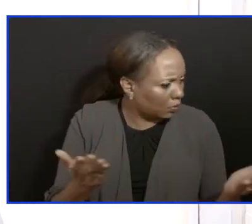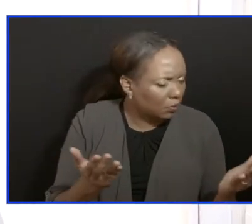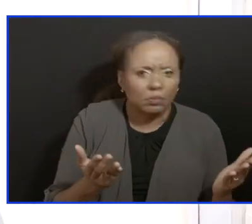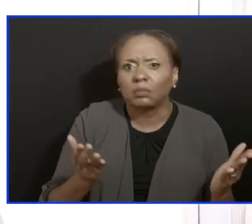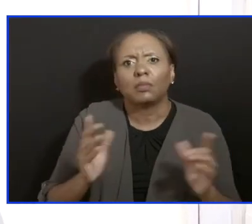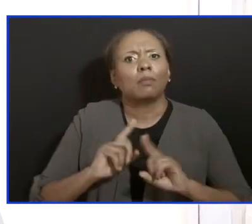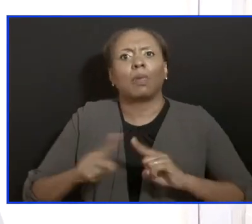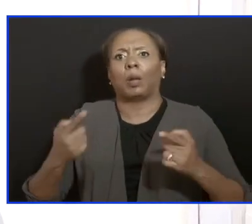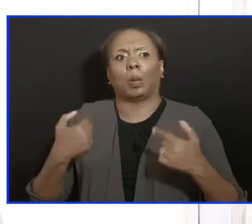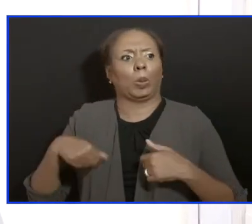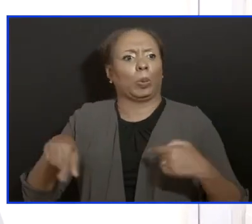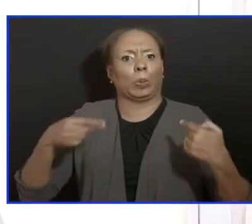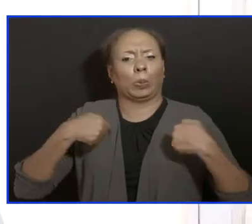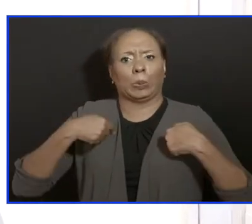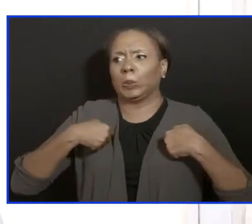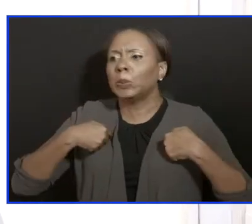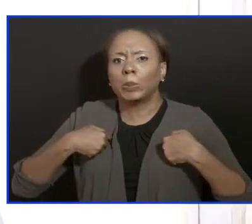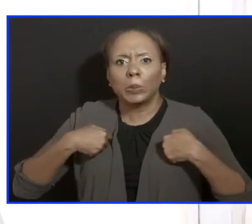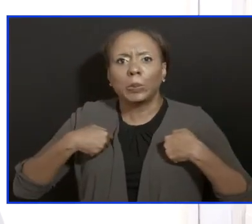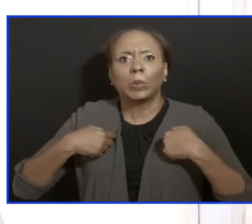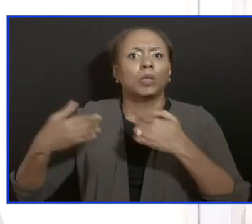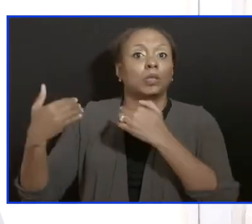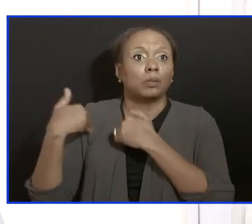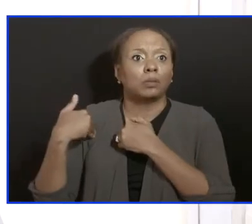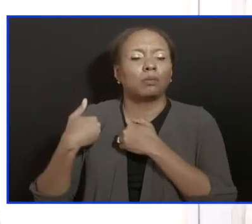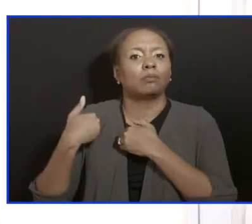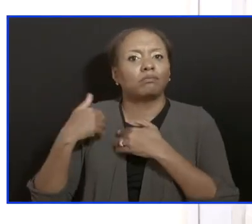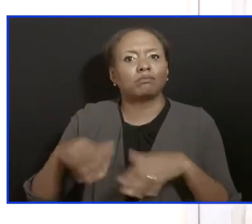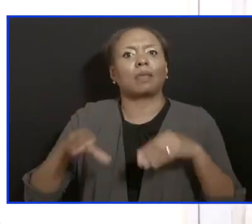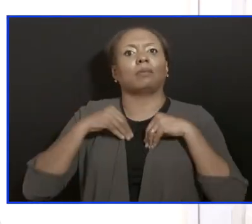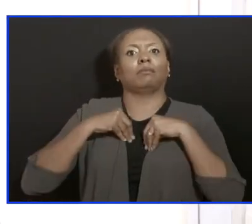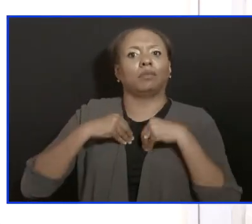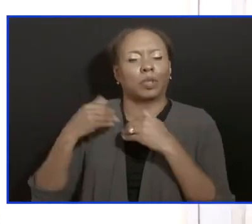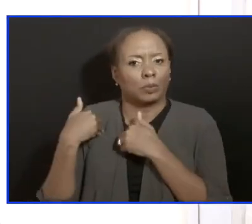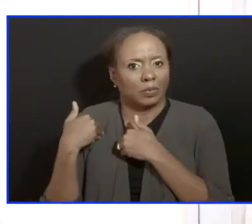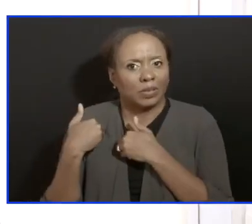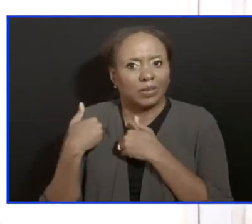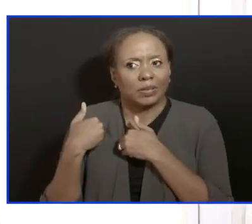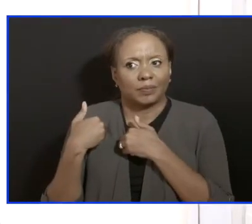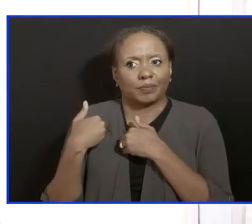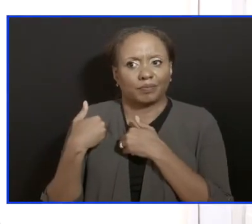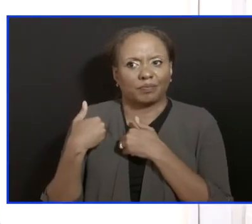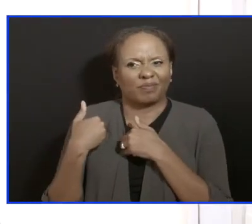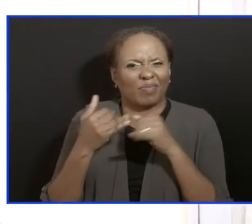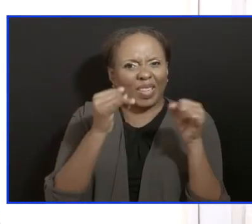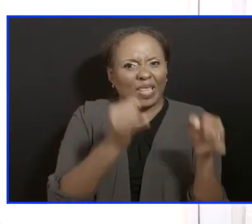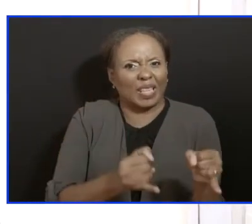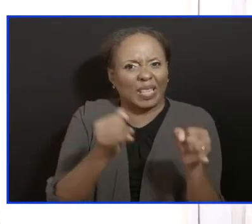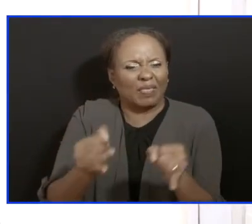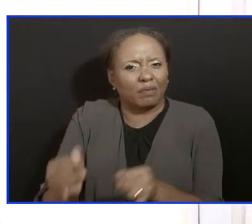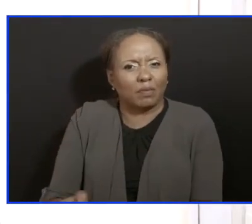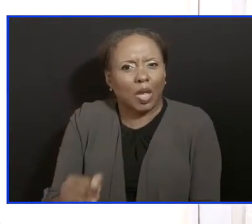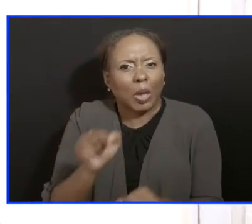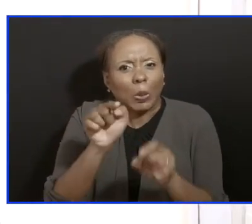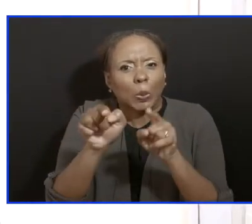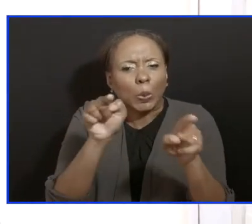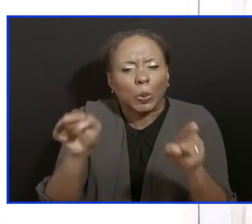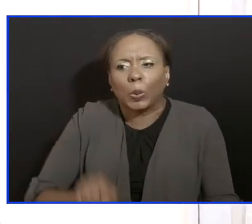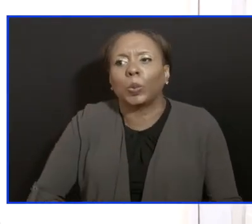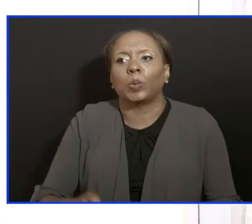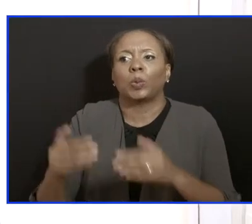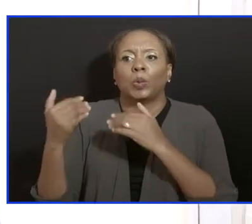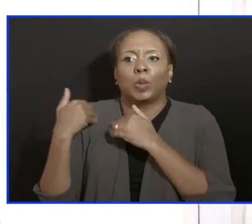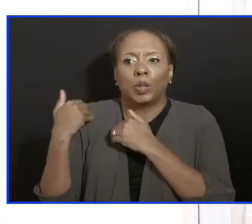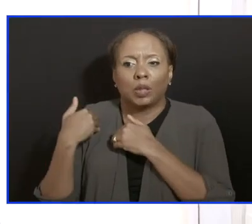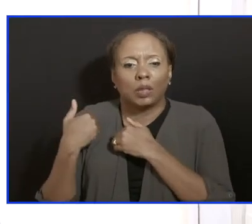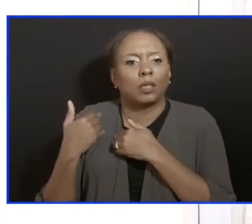by individual persons doing what they must do. And you know, I wonder sometimes and marvel that that old Beijing saying